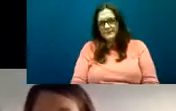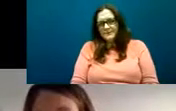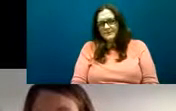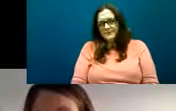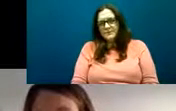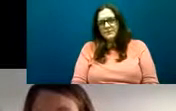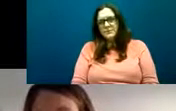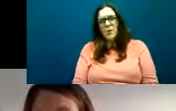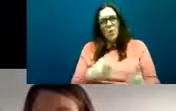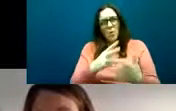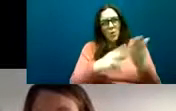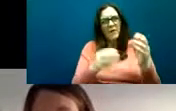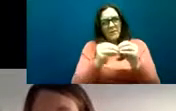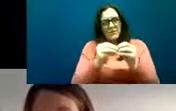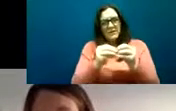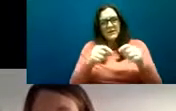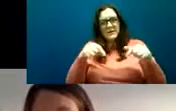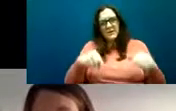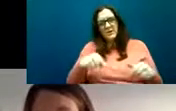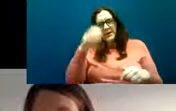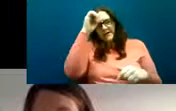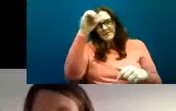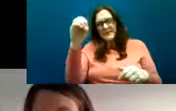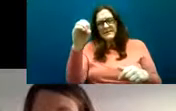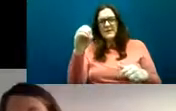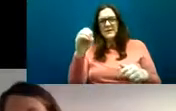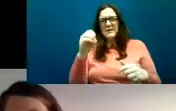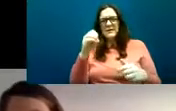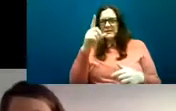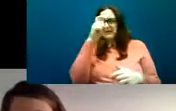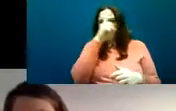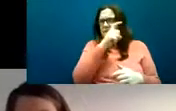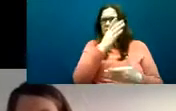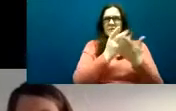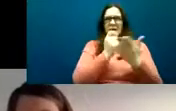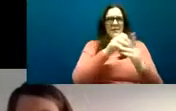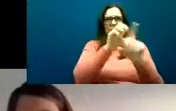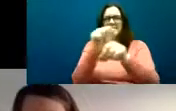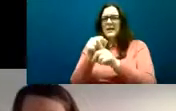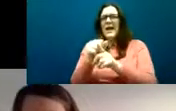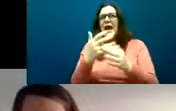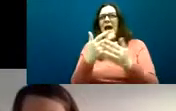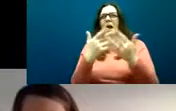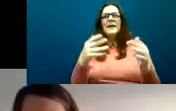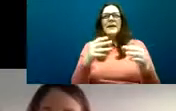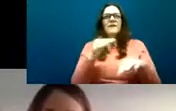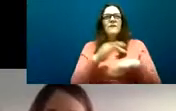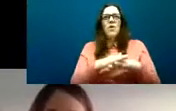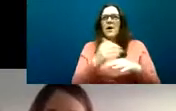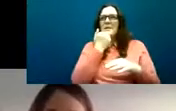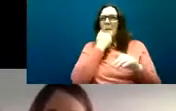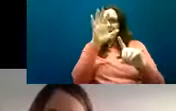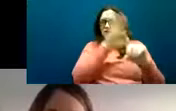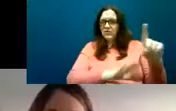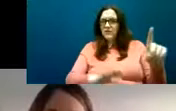is notoriously difficult even in a stable or a housed population so you can imagine the